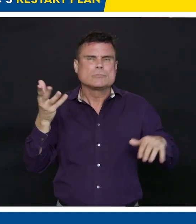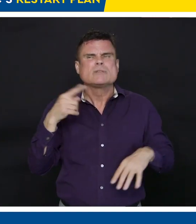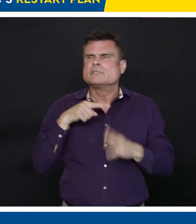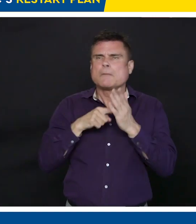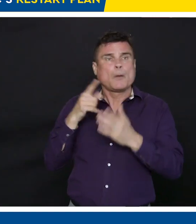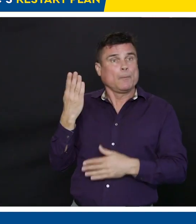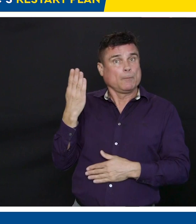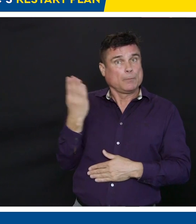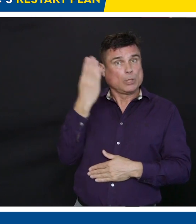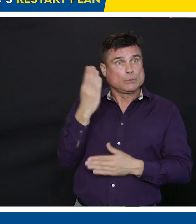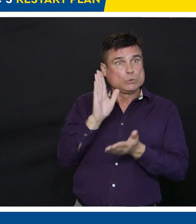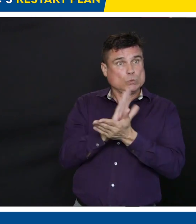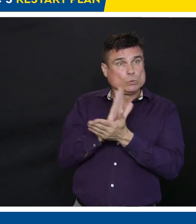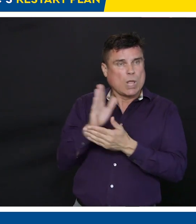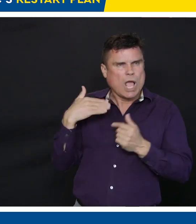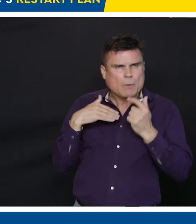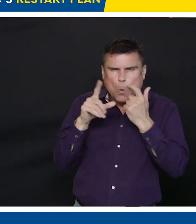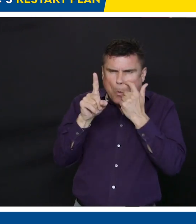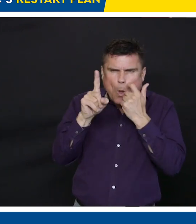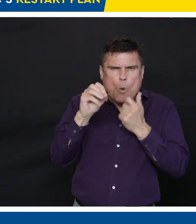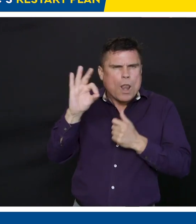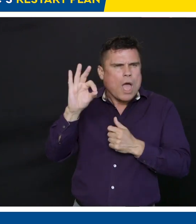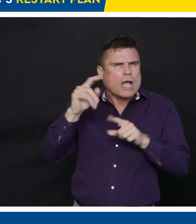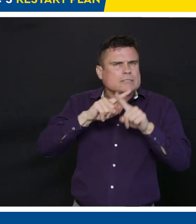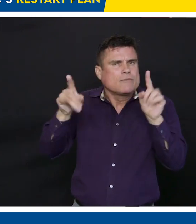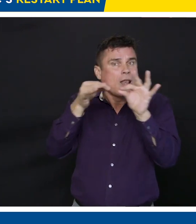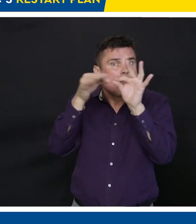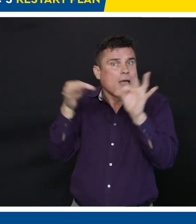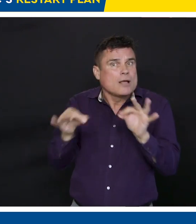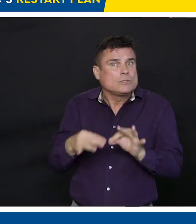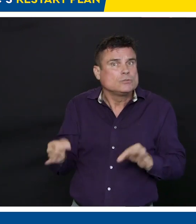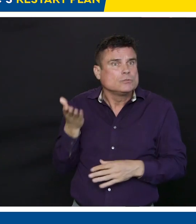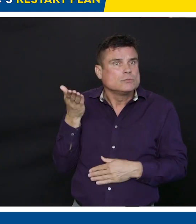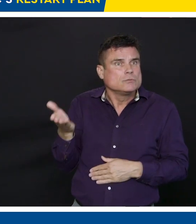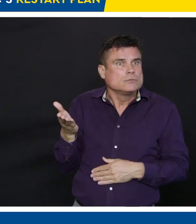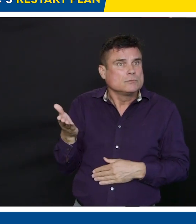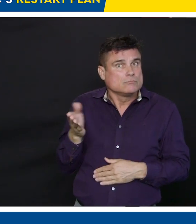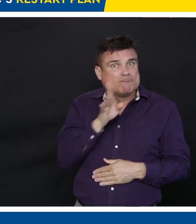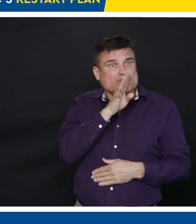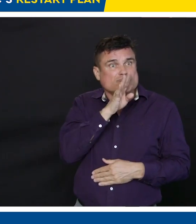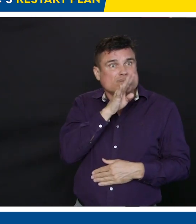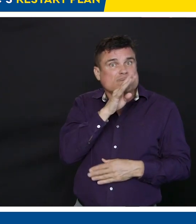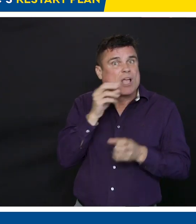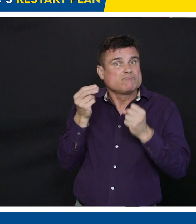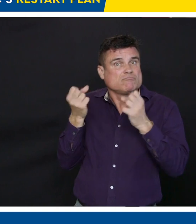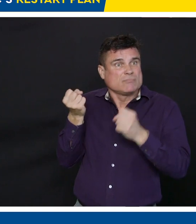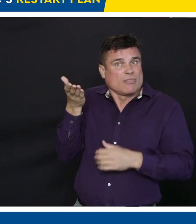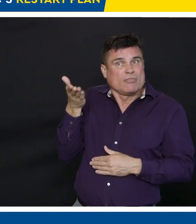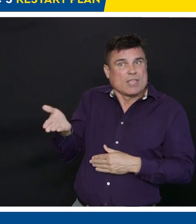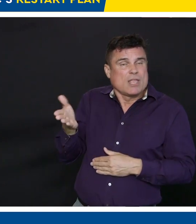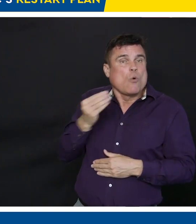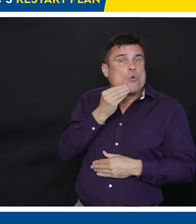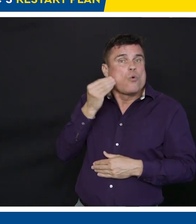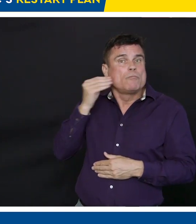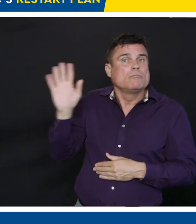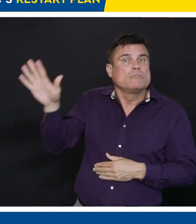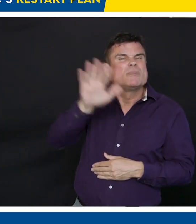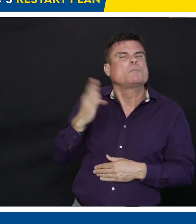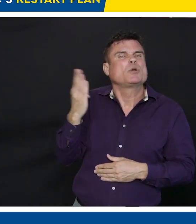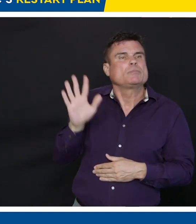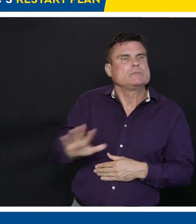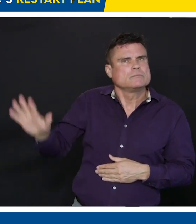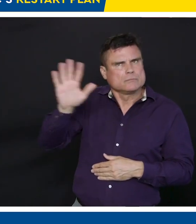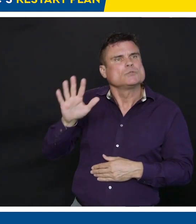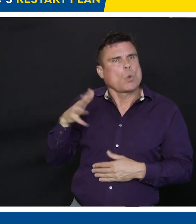in Edmonds in Burnaby. That is an outstanding thing to talk about, and that is the type of British Columbia that we all want to see. People